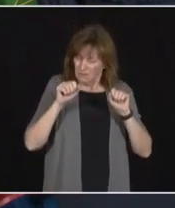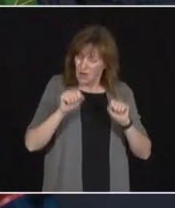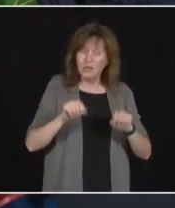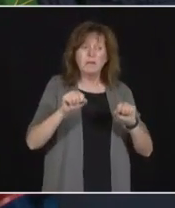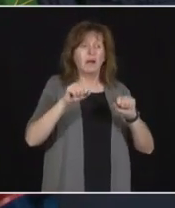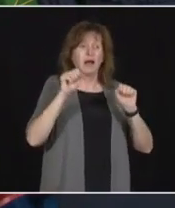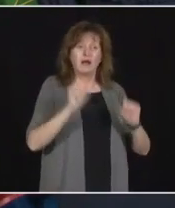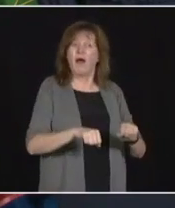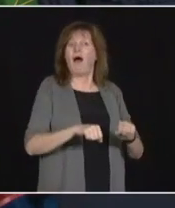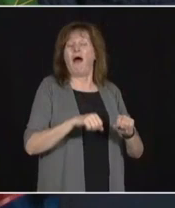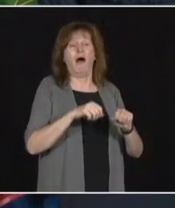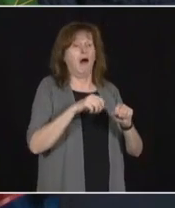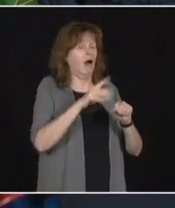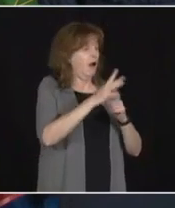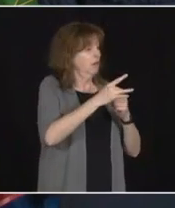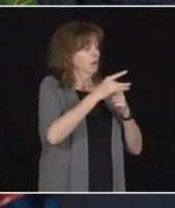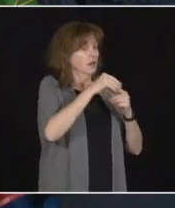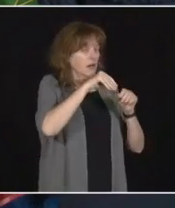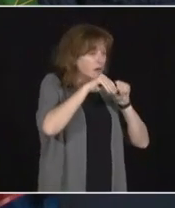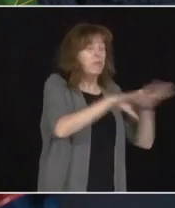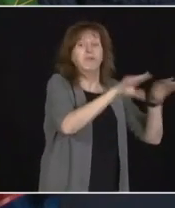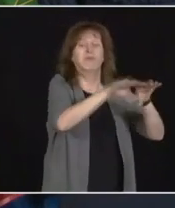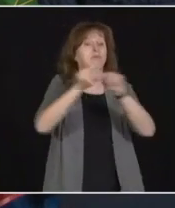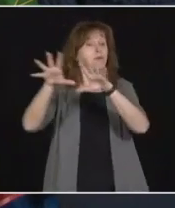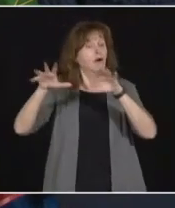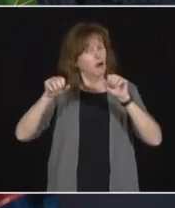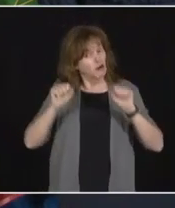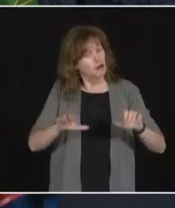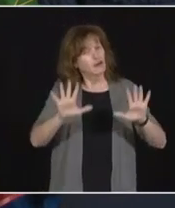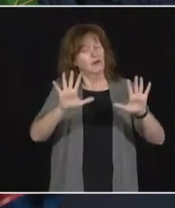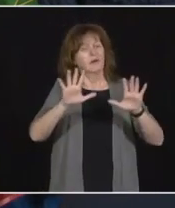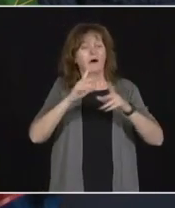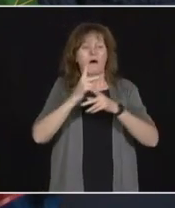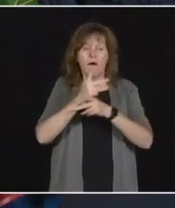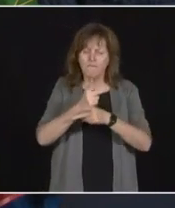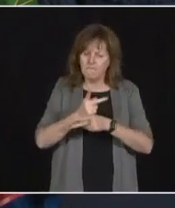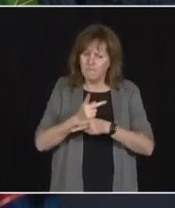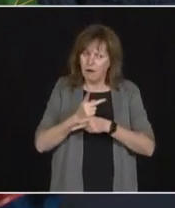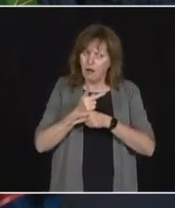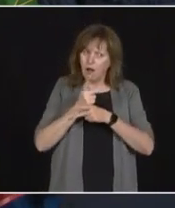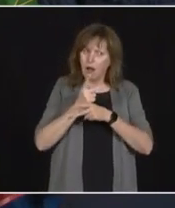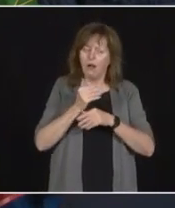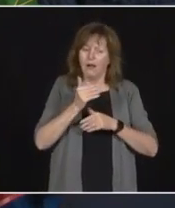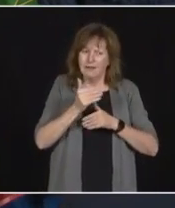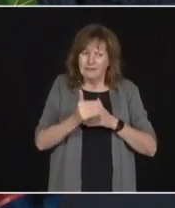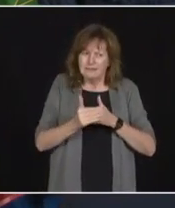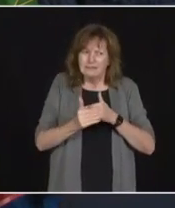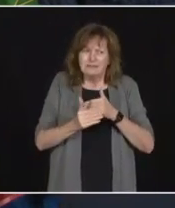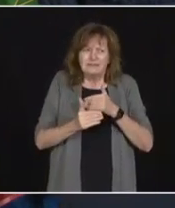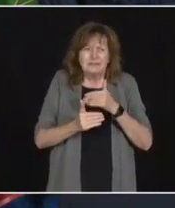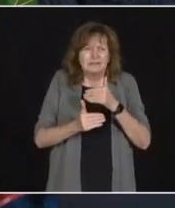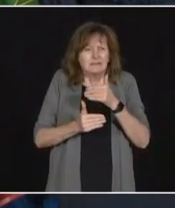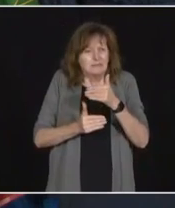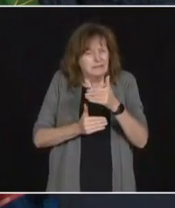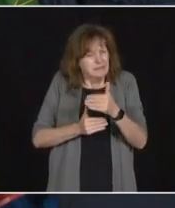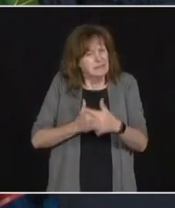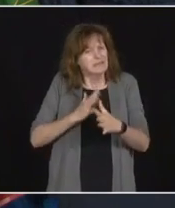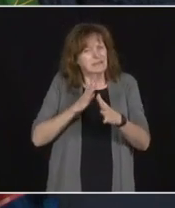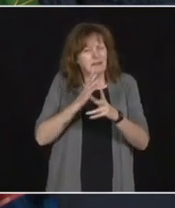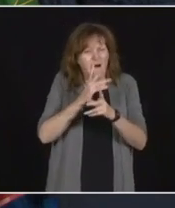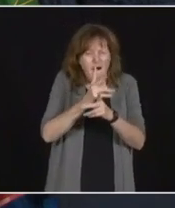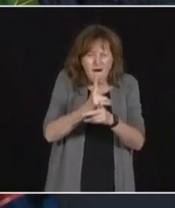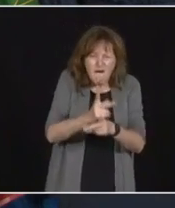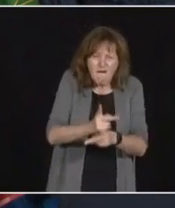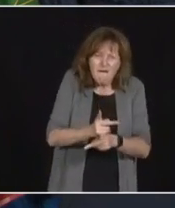vigilant. We must move forward. But we must do it so carefully. And in the coming days and